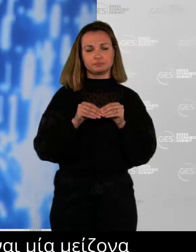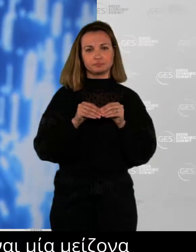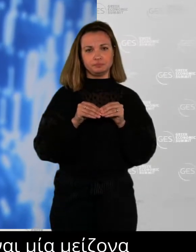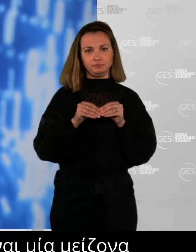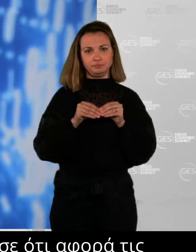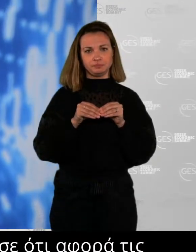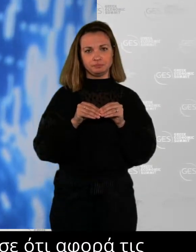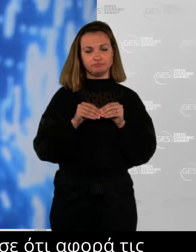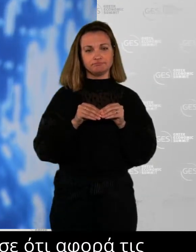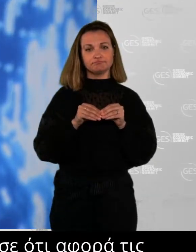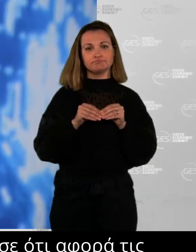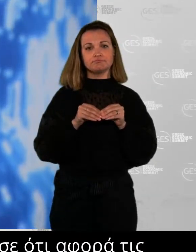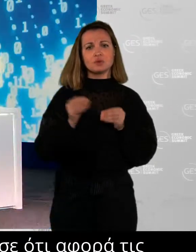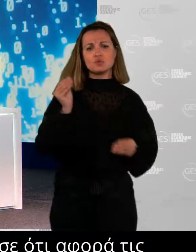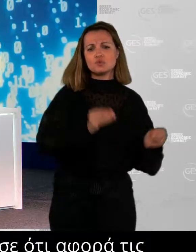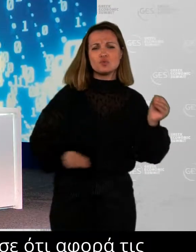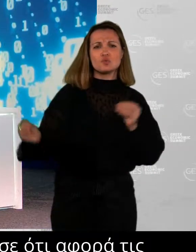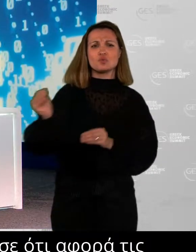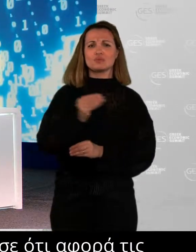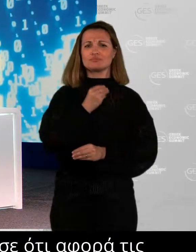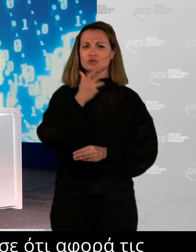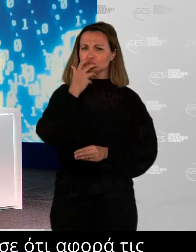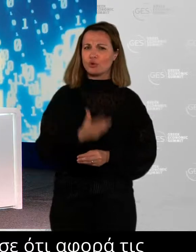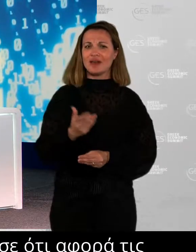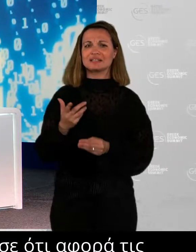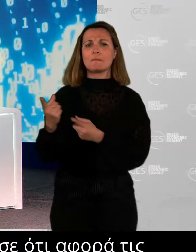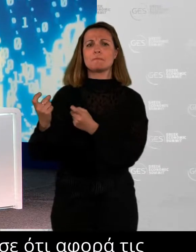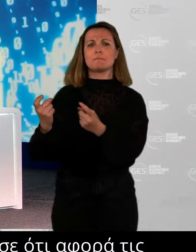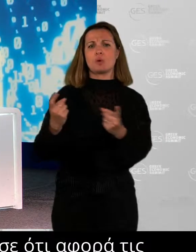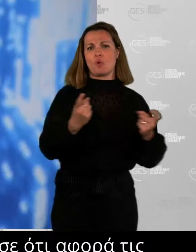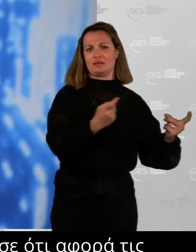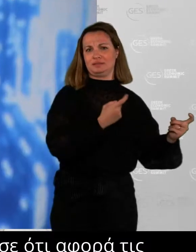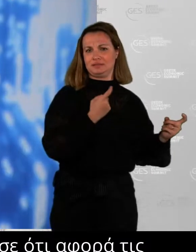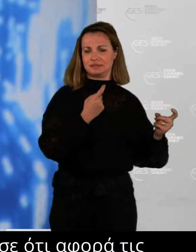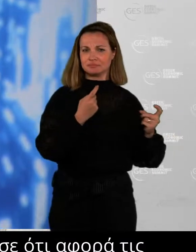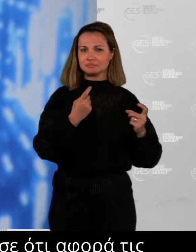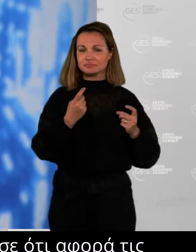adapt, to evolve, to become, to stay relevant. And, of course, the top priorities.